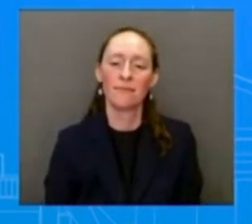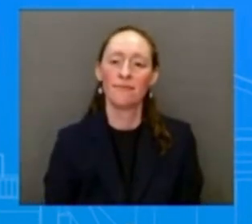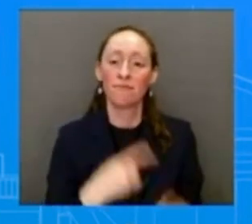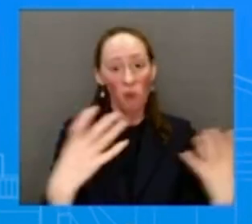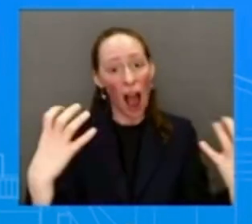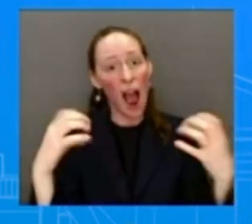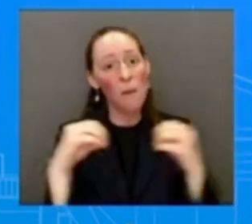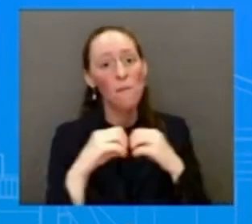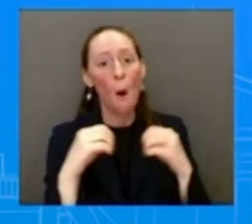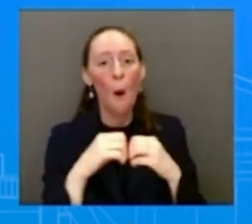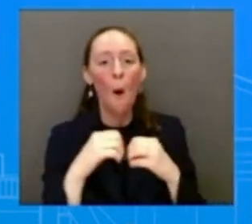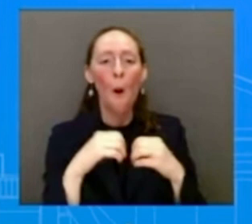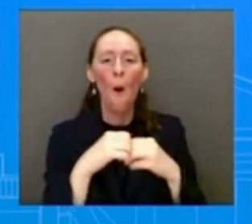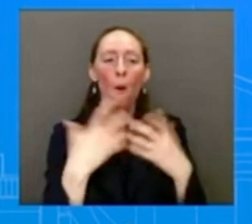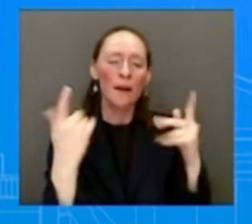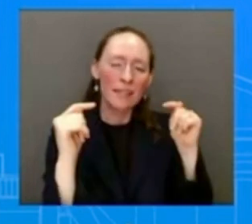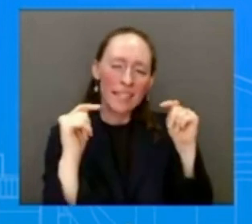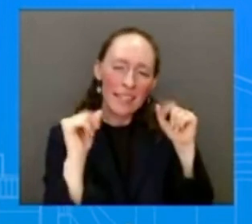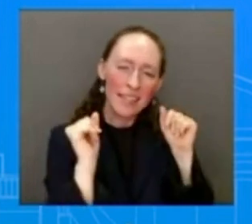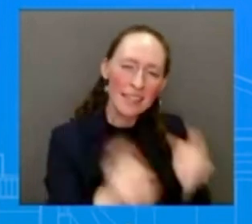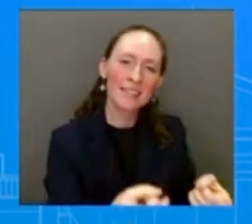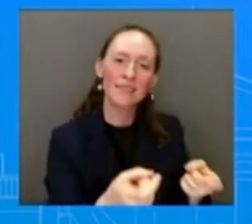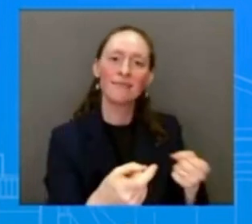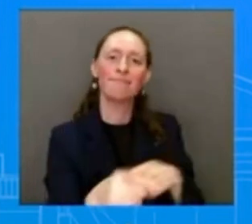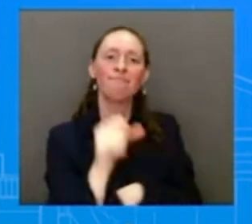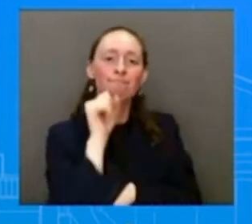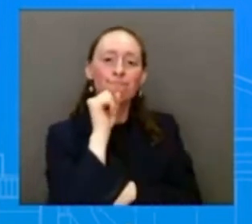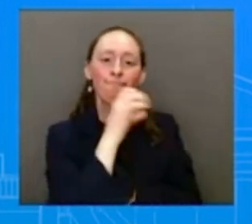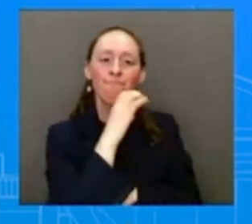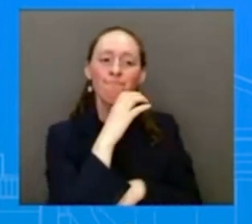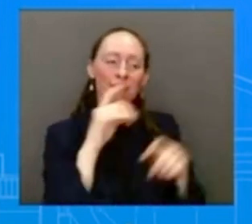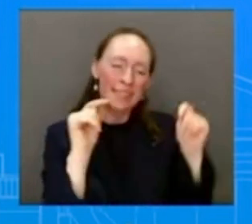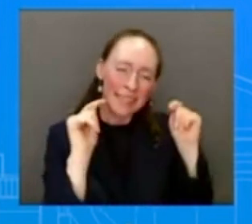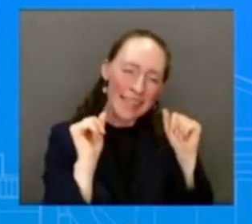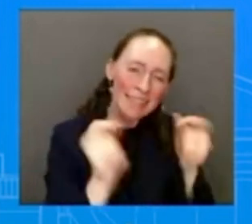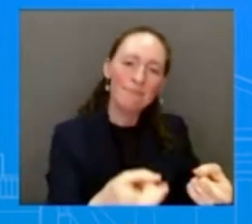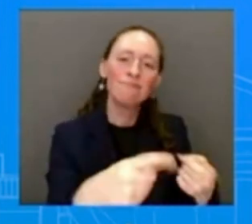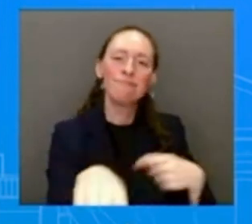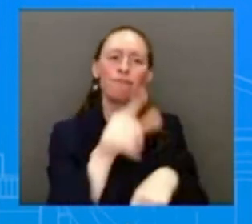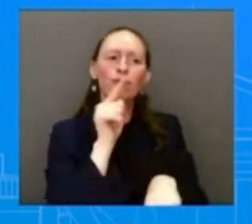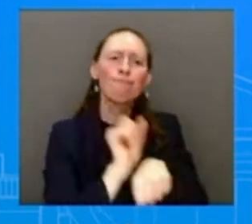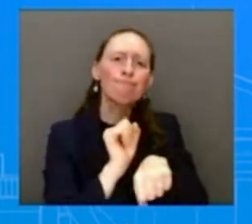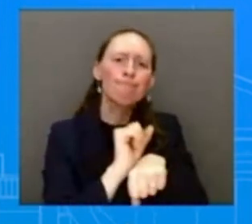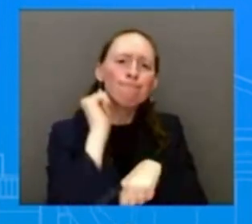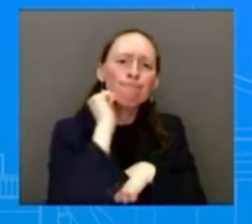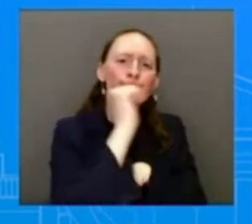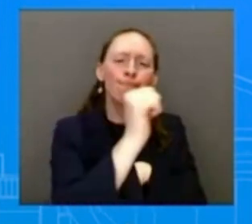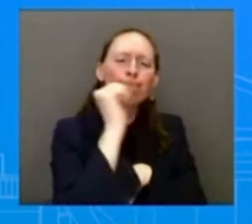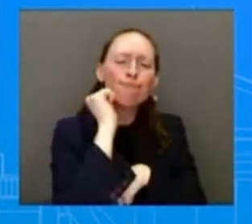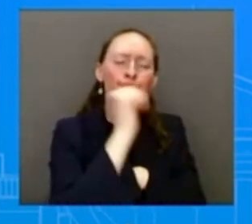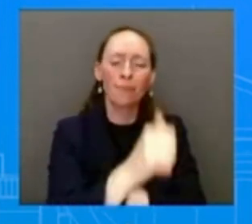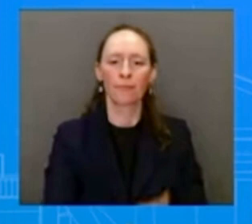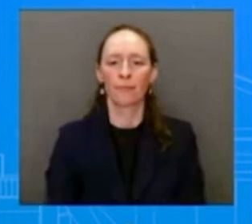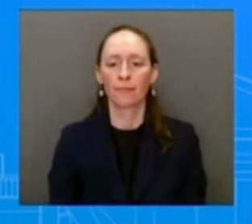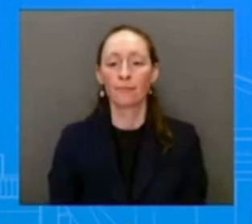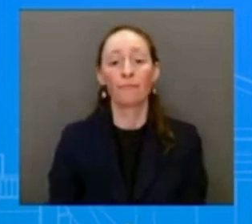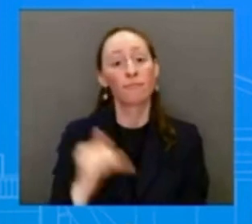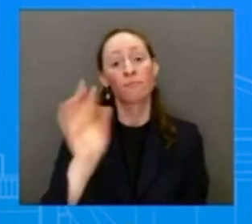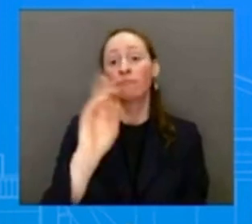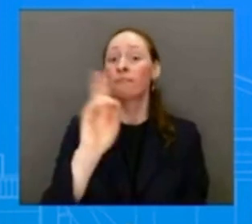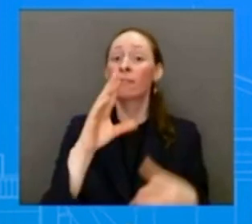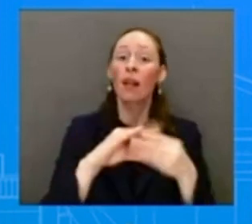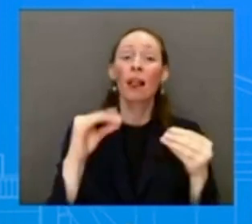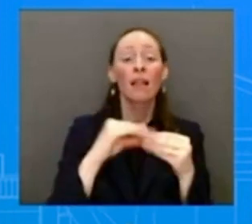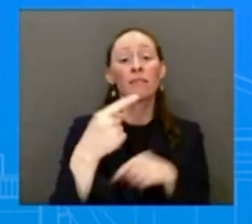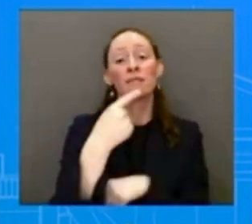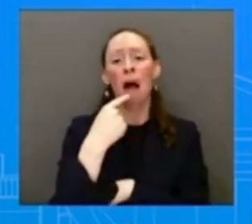Now they've even suggested they won't release a budget so they can hide how much of their deep and harmful